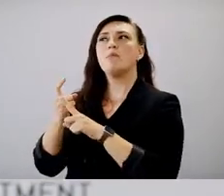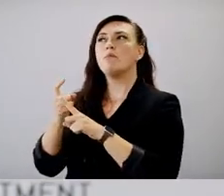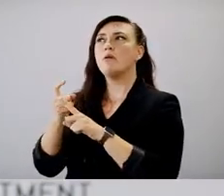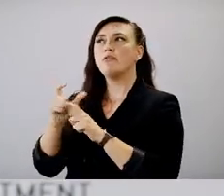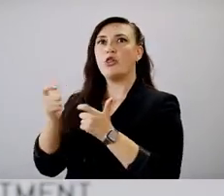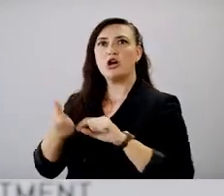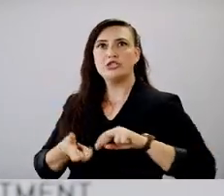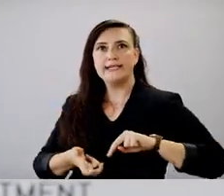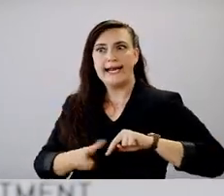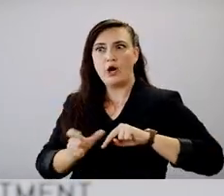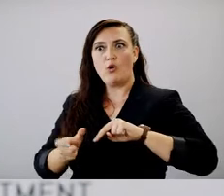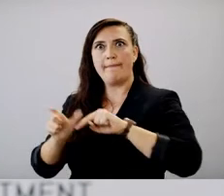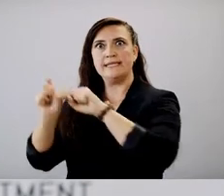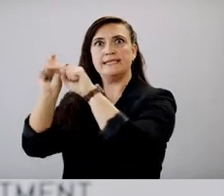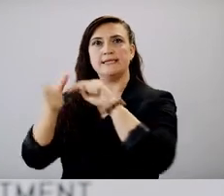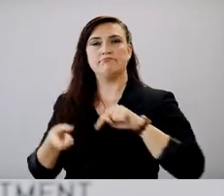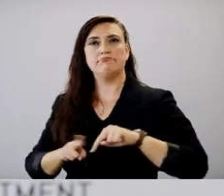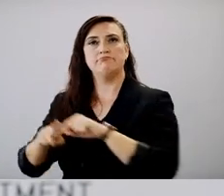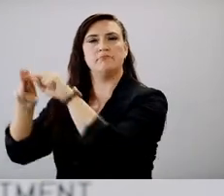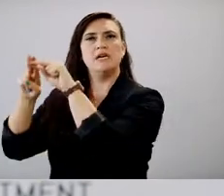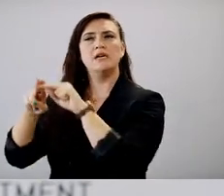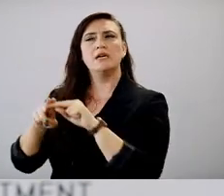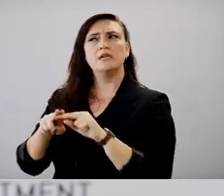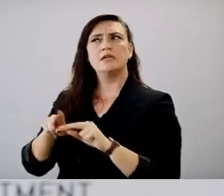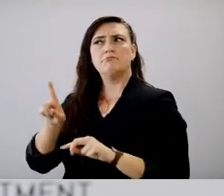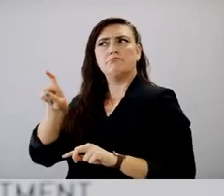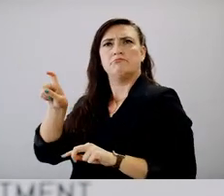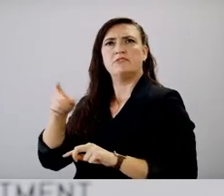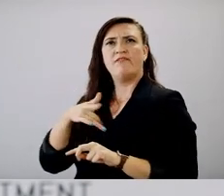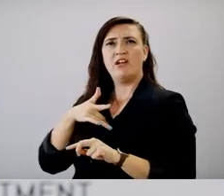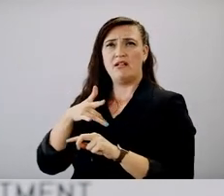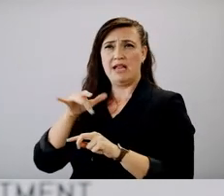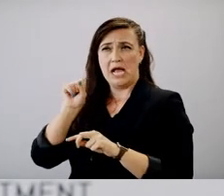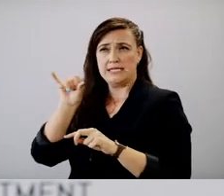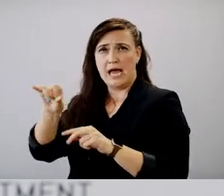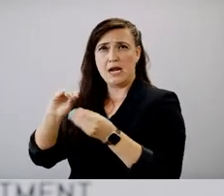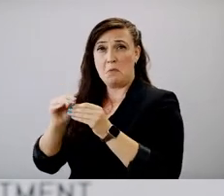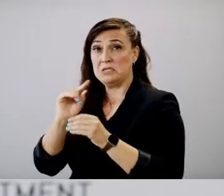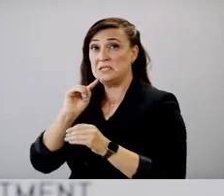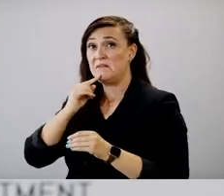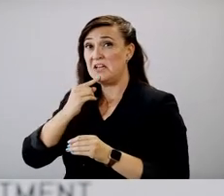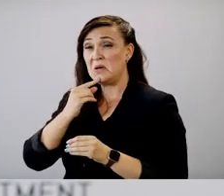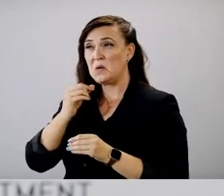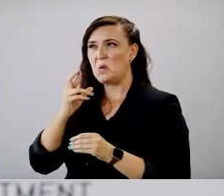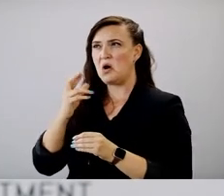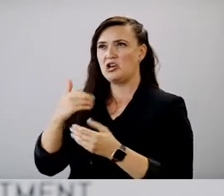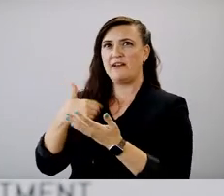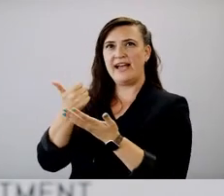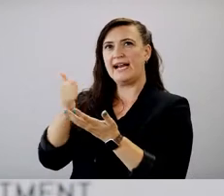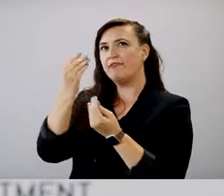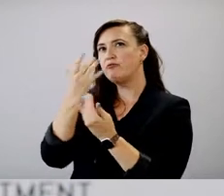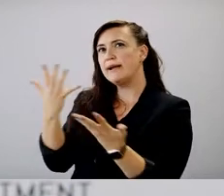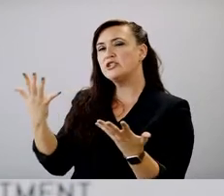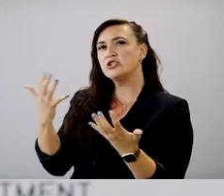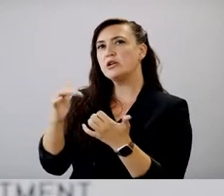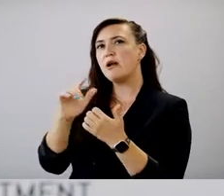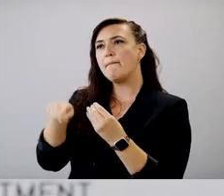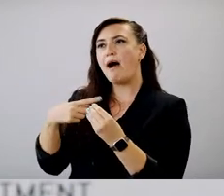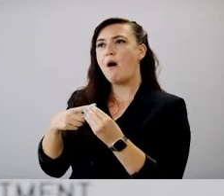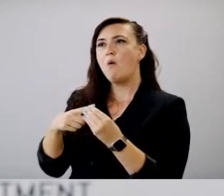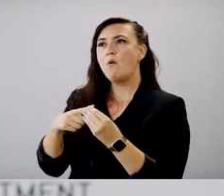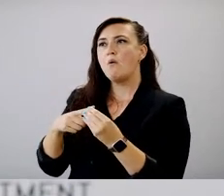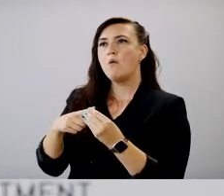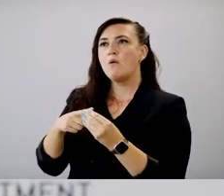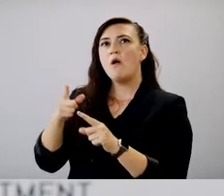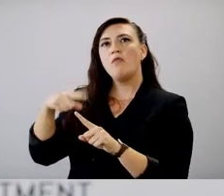increments that we've seen, how severe, if you have any data or information, how severe have this